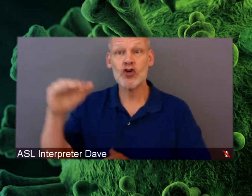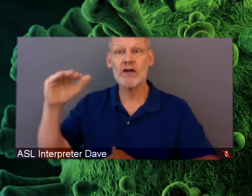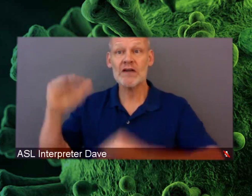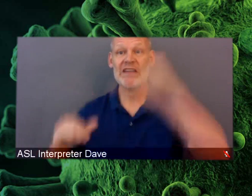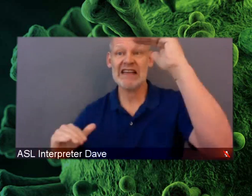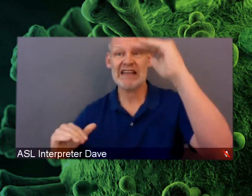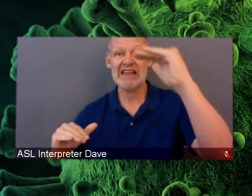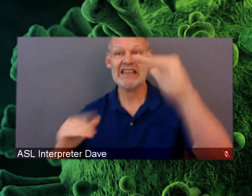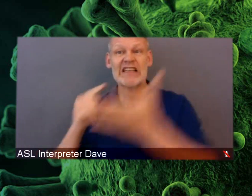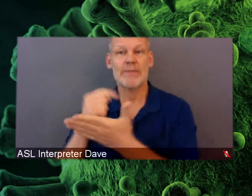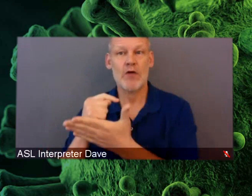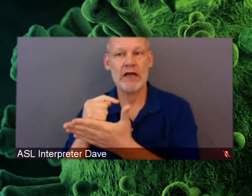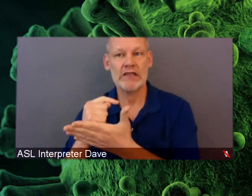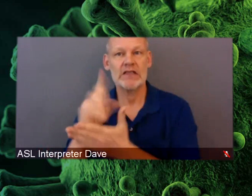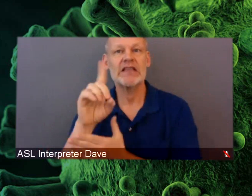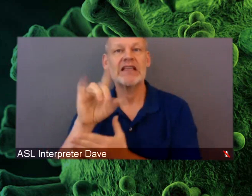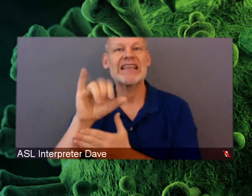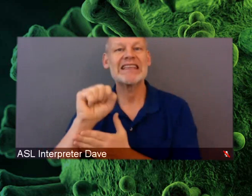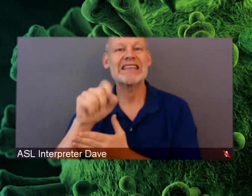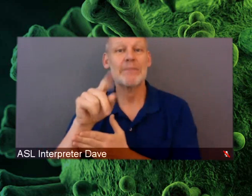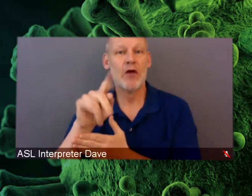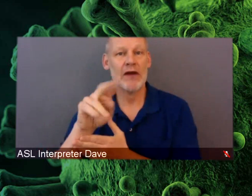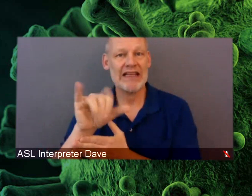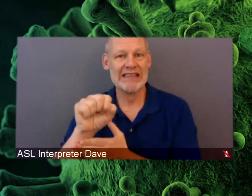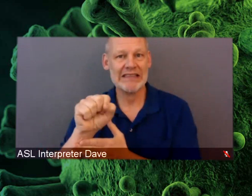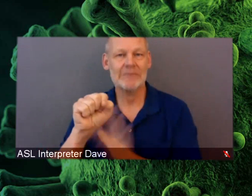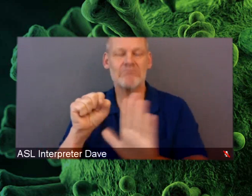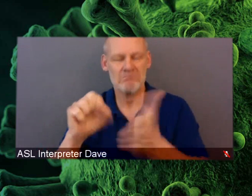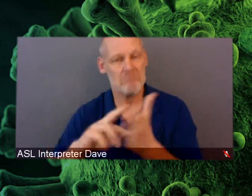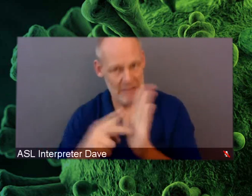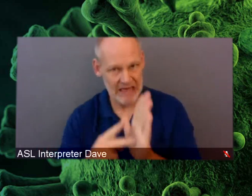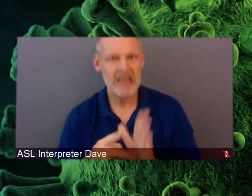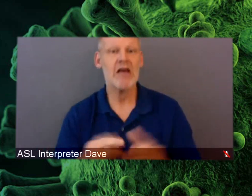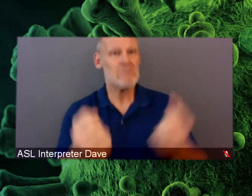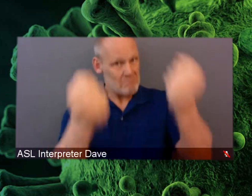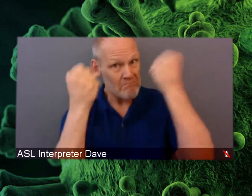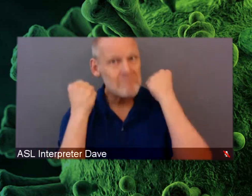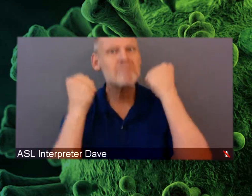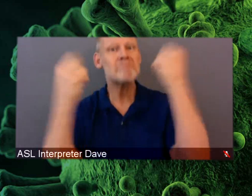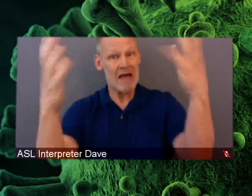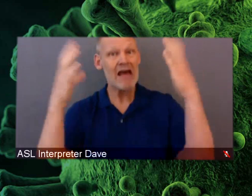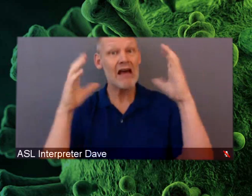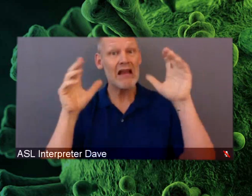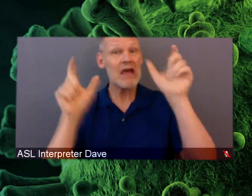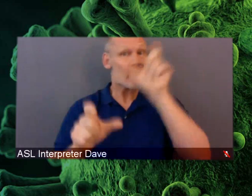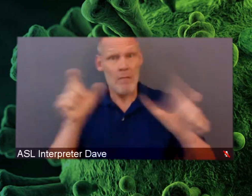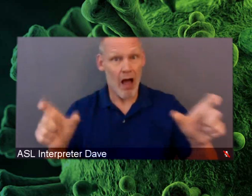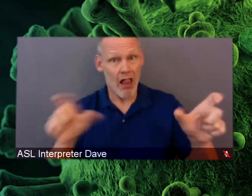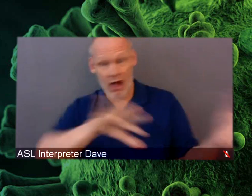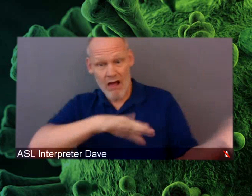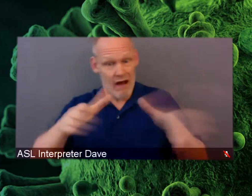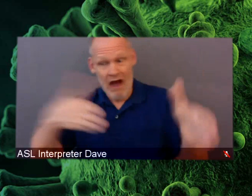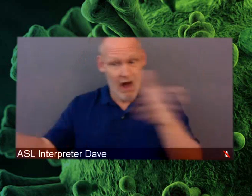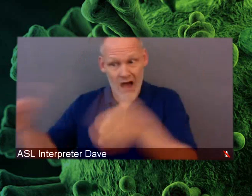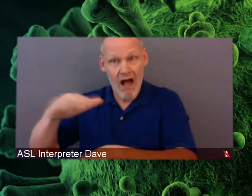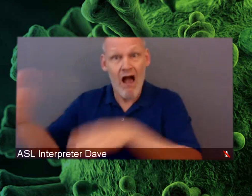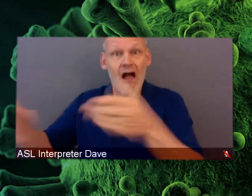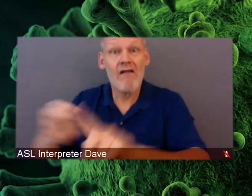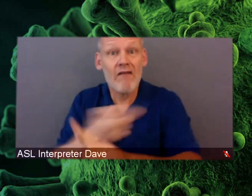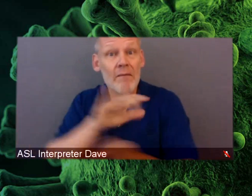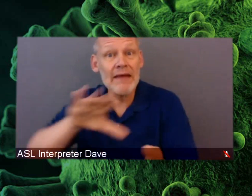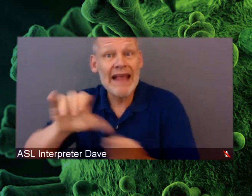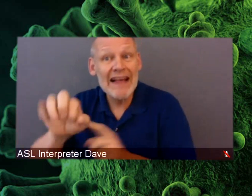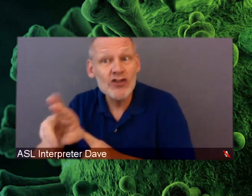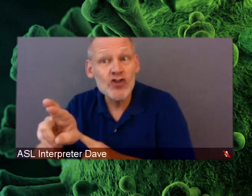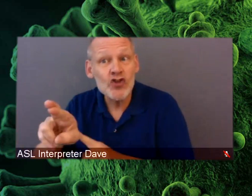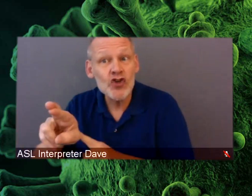fact that you've got so many people dying of cancer that we're not seeing dying in other areas, there's got to be something we can do to improve